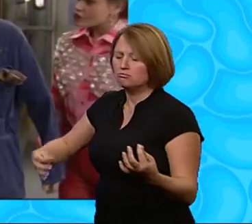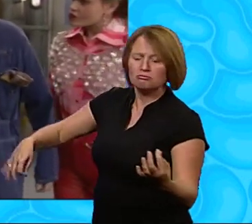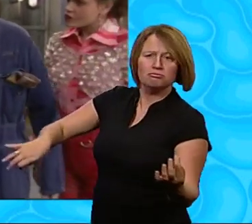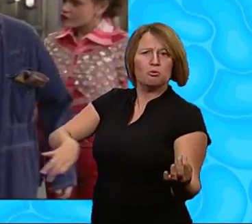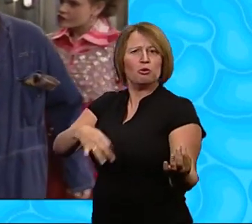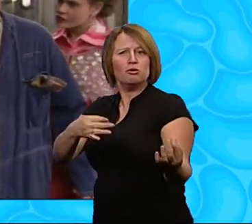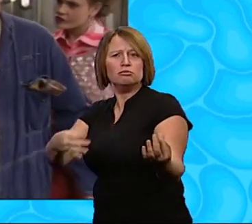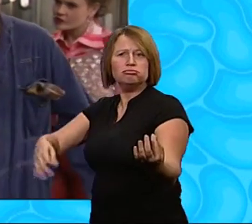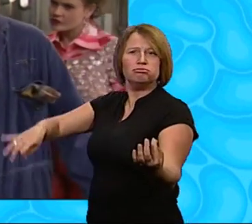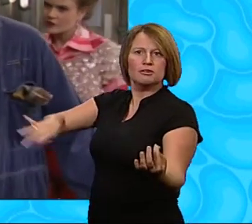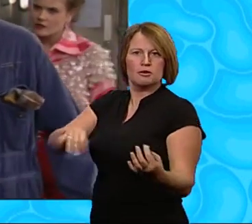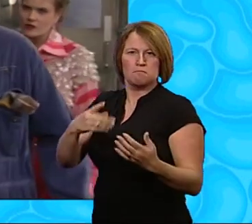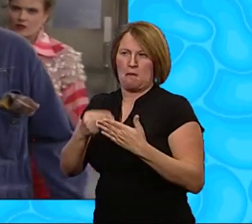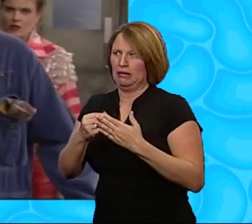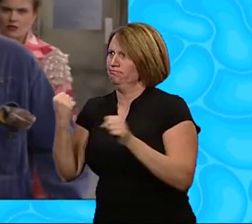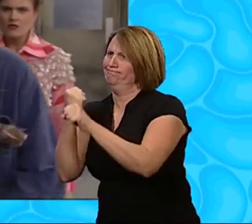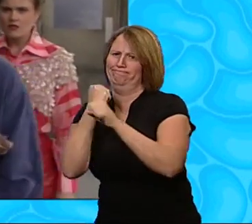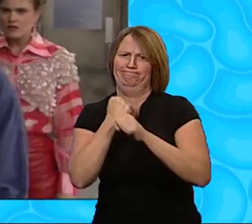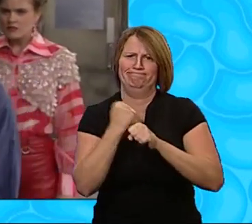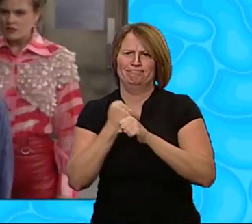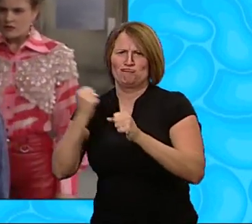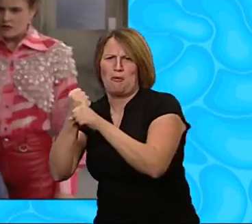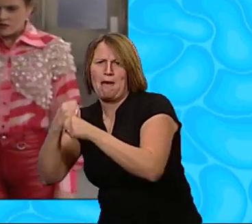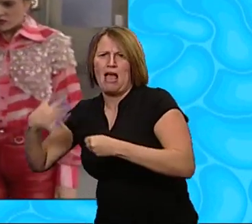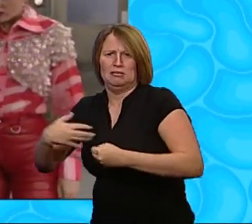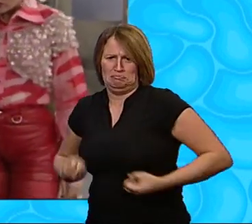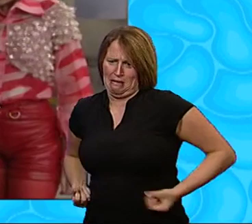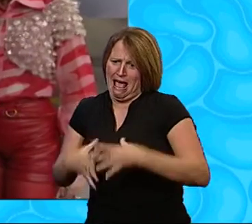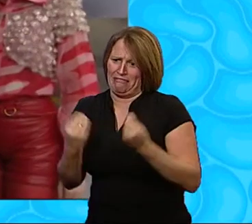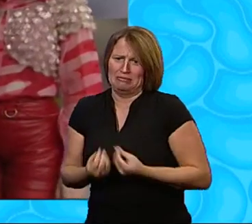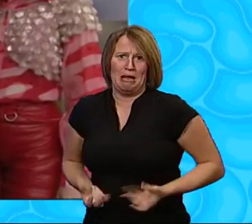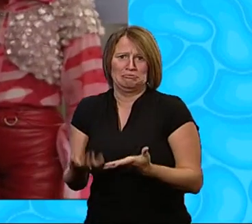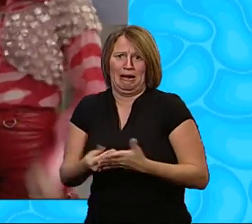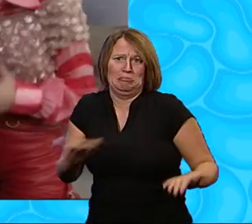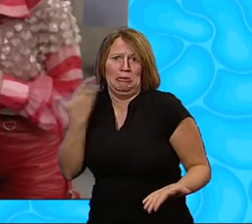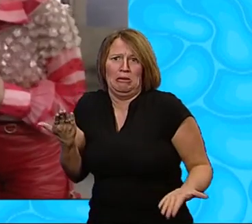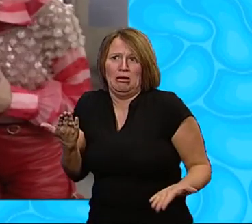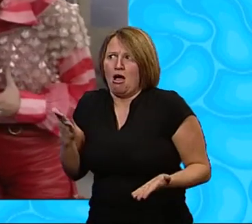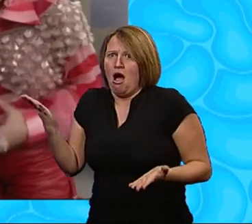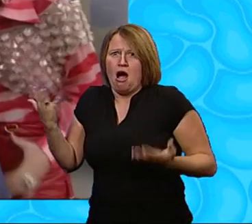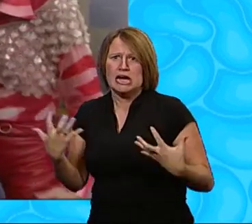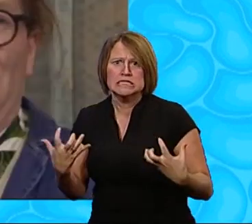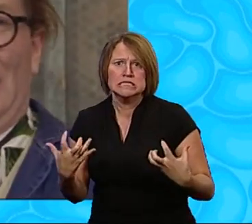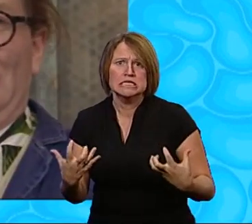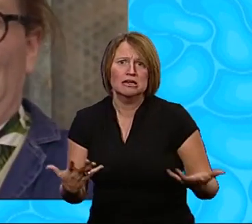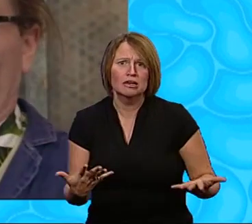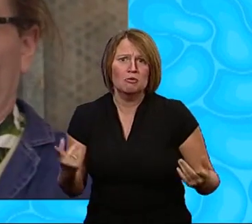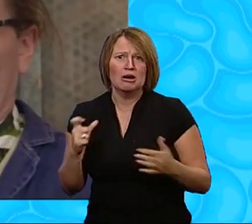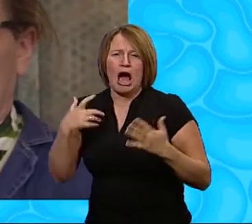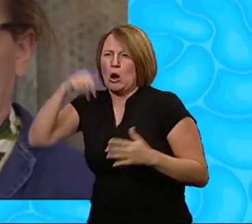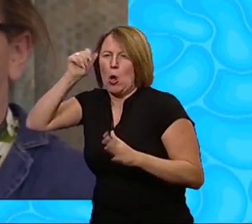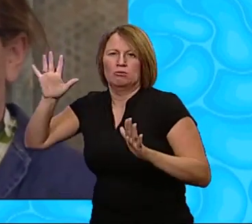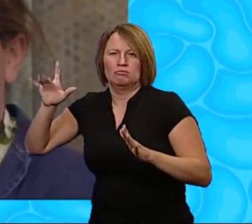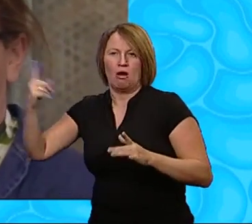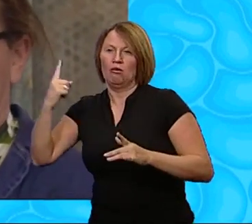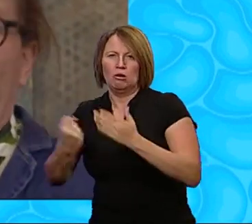The thing is, the cost of the refurbishments and the repairs and everything Well, I've spent it Melvin! Well, I was like, didn't know she was just going